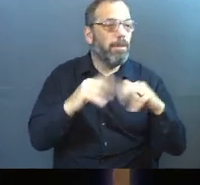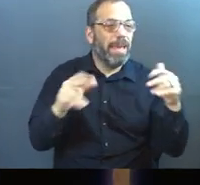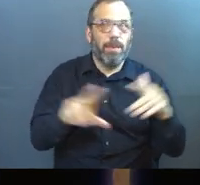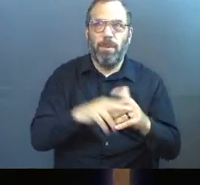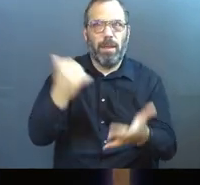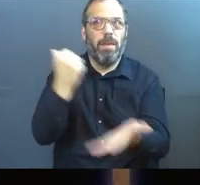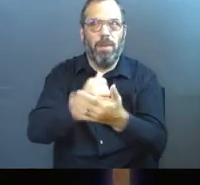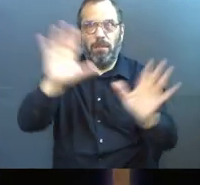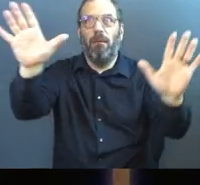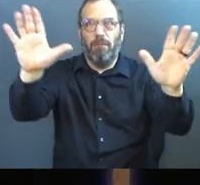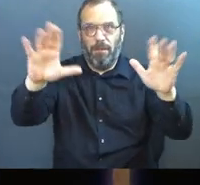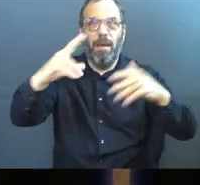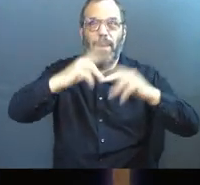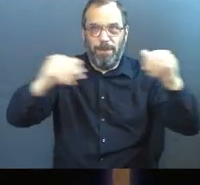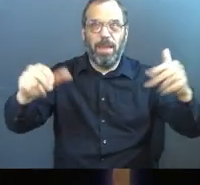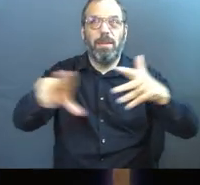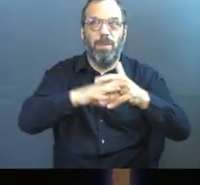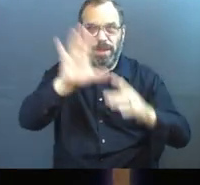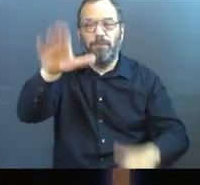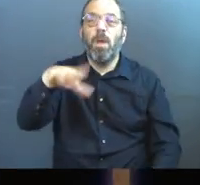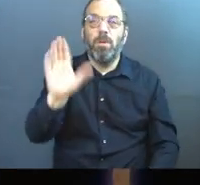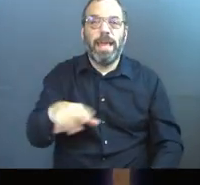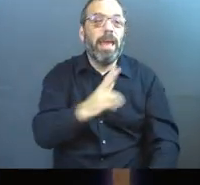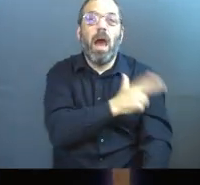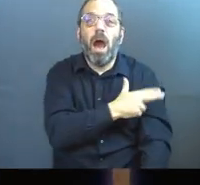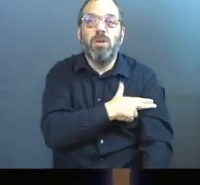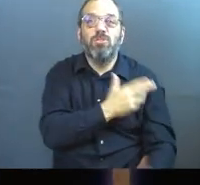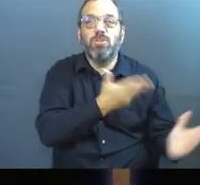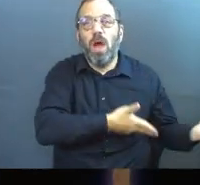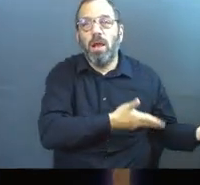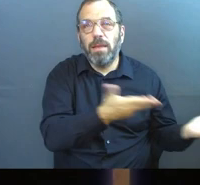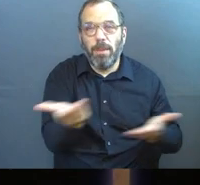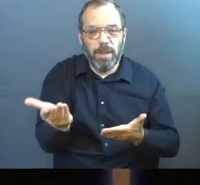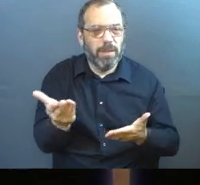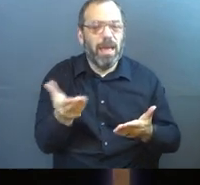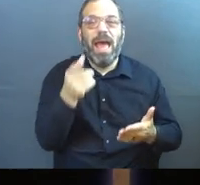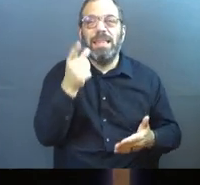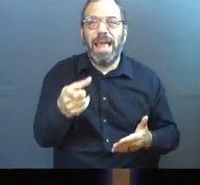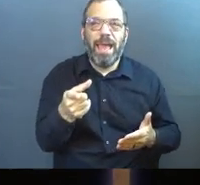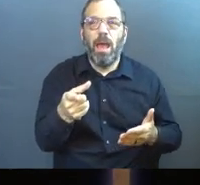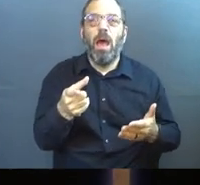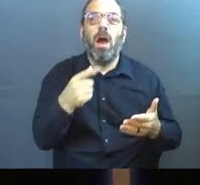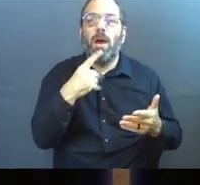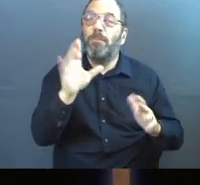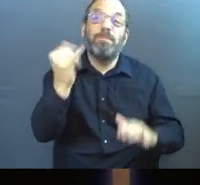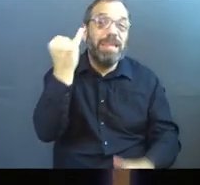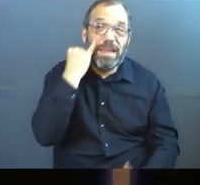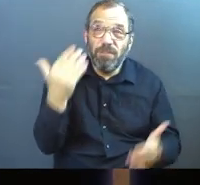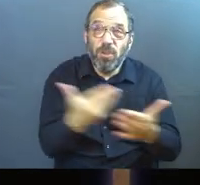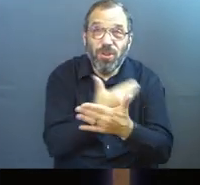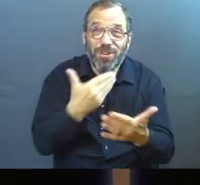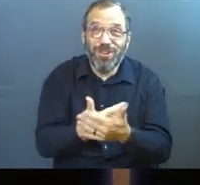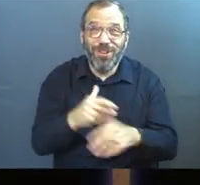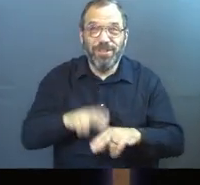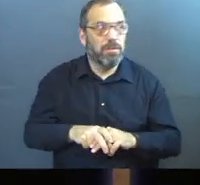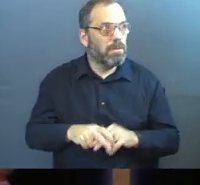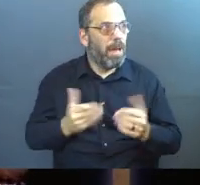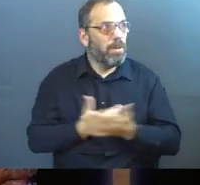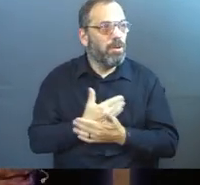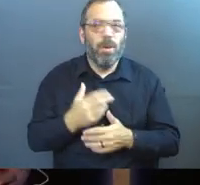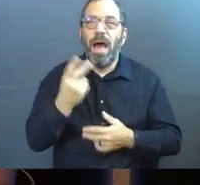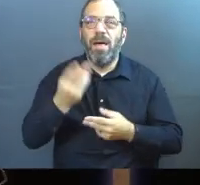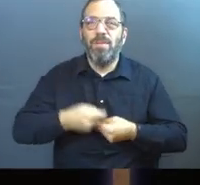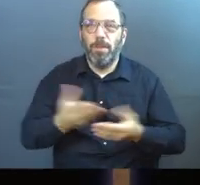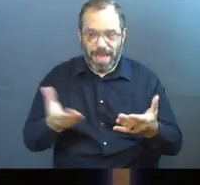We definitely need a break for bacon. So our ushers are coming over right now. And they're literally, if you're new with us, they're literally